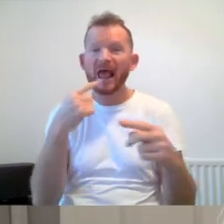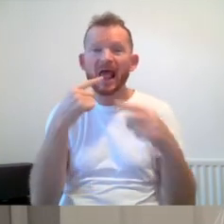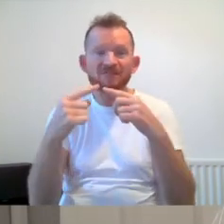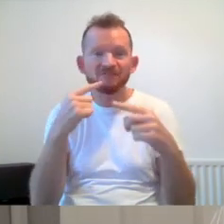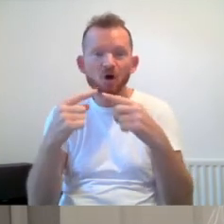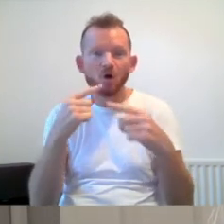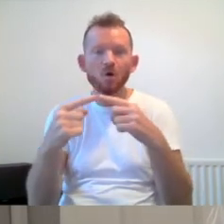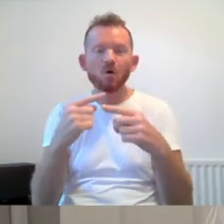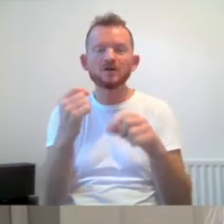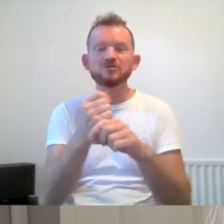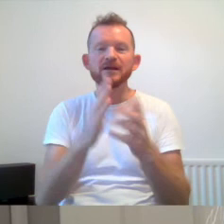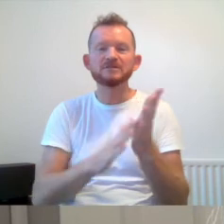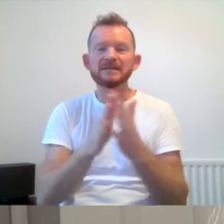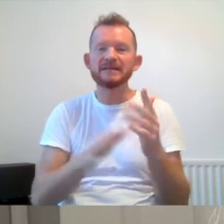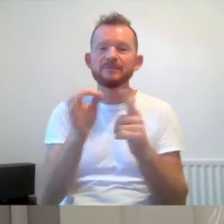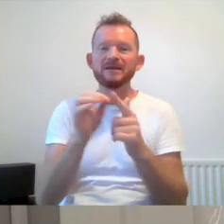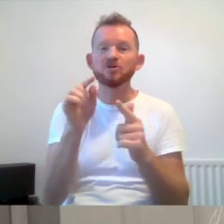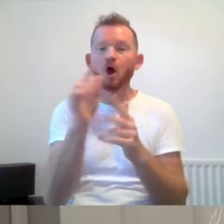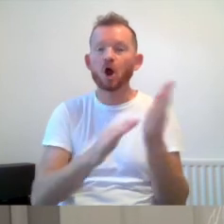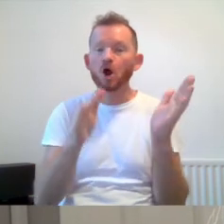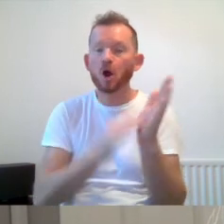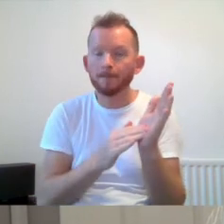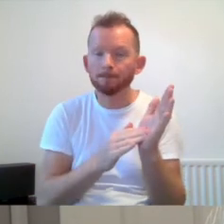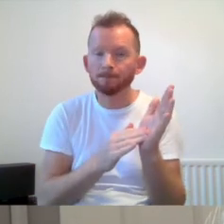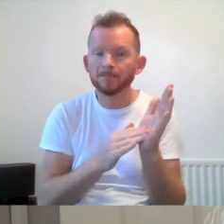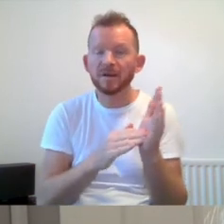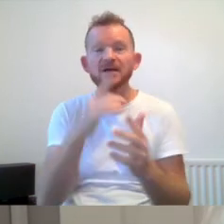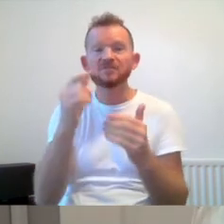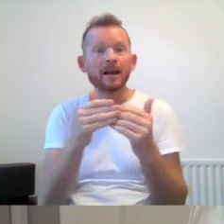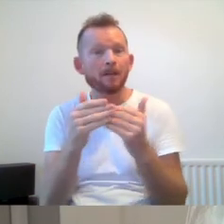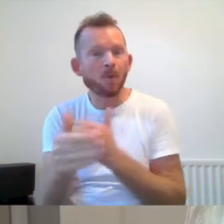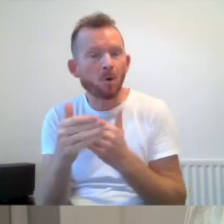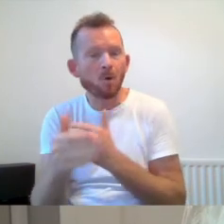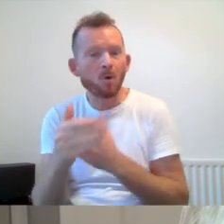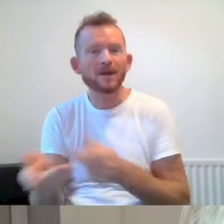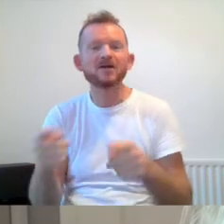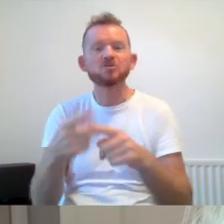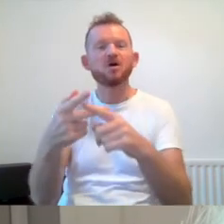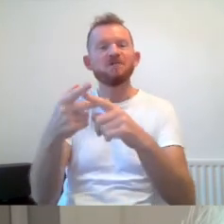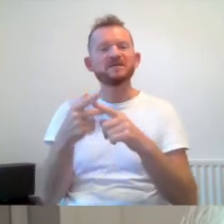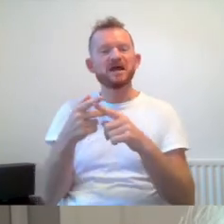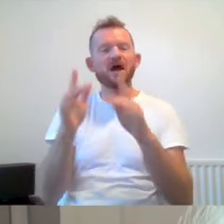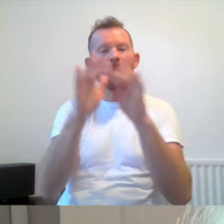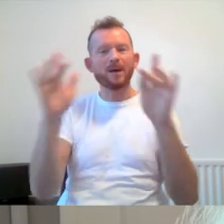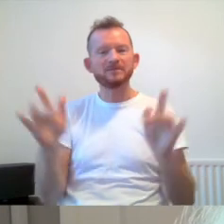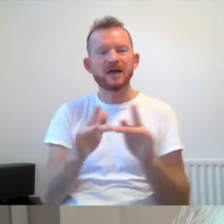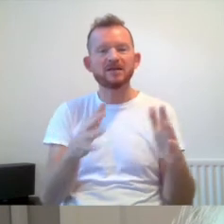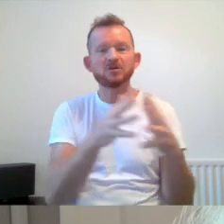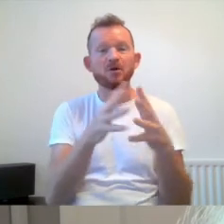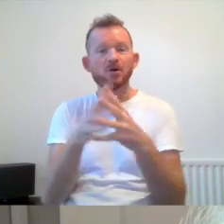at gmcdp.com. To find out more, you can also visit our website at www